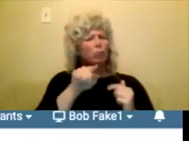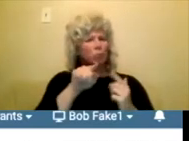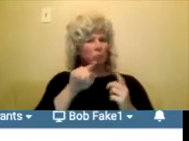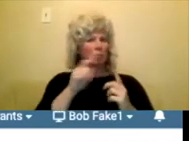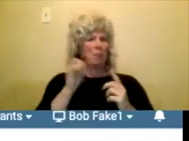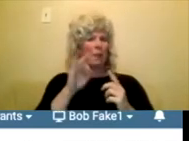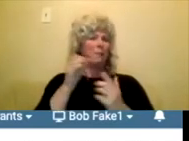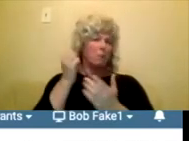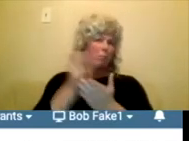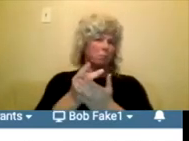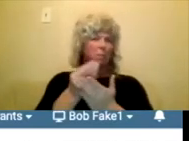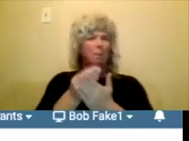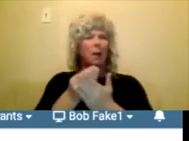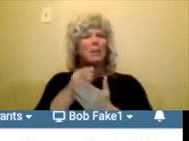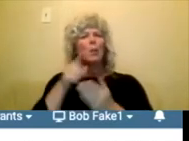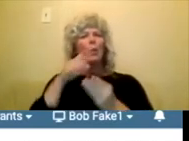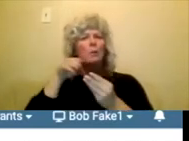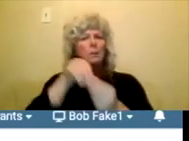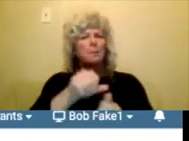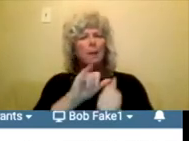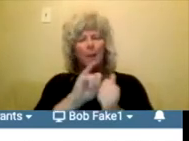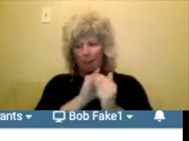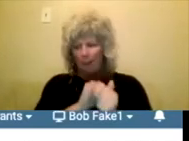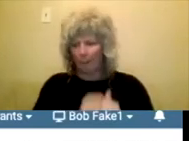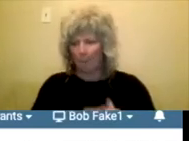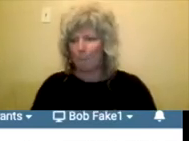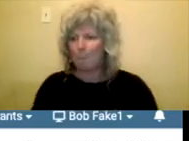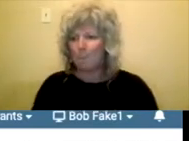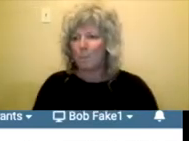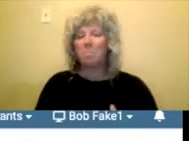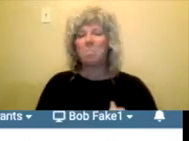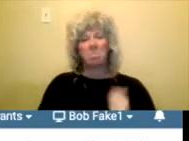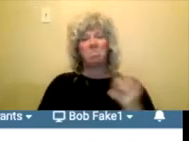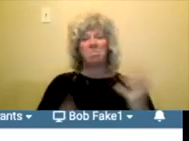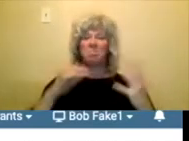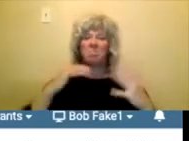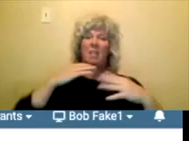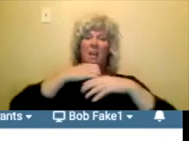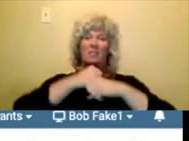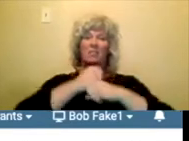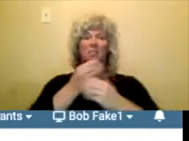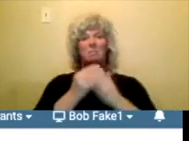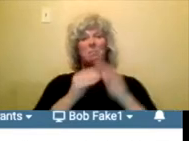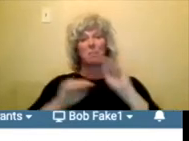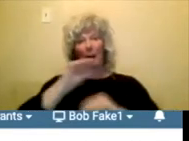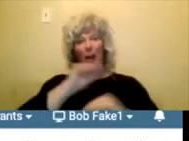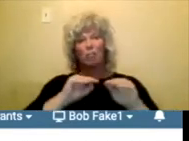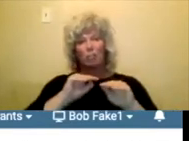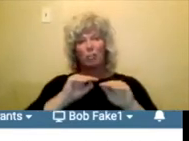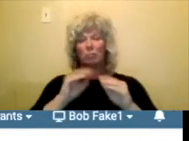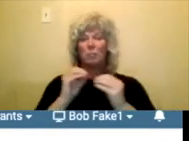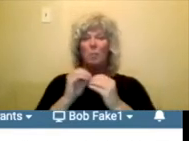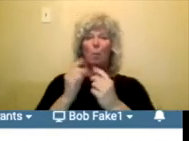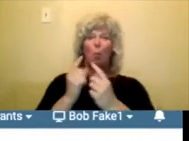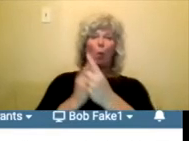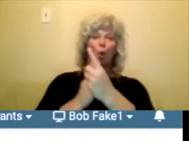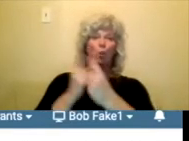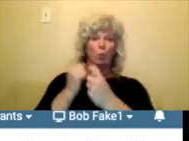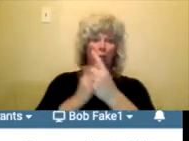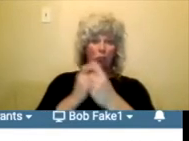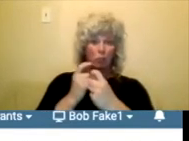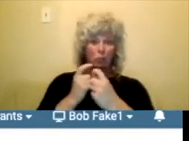to your project. And so that's the budget in a nutshell. If you have further questions, uh, we can